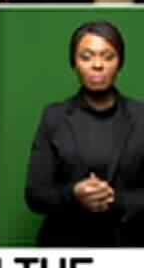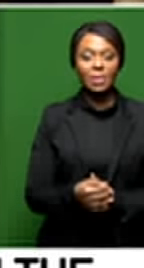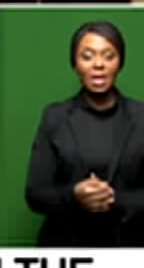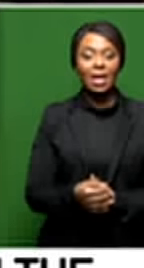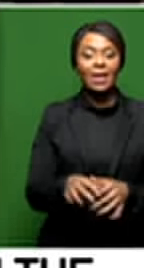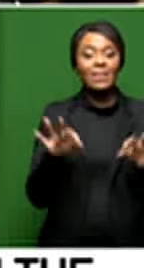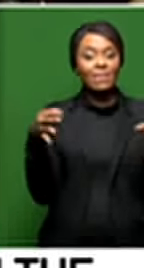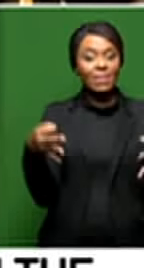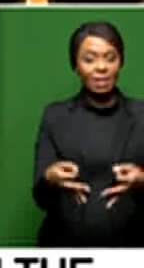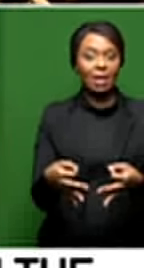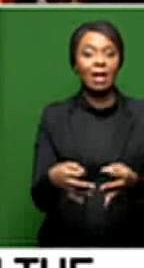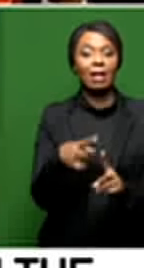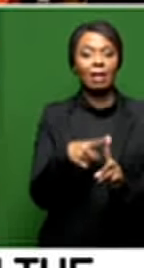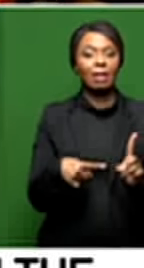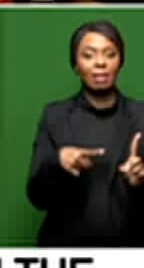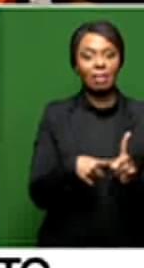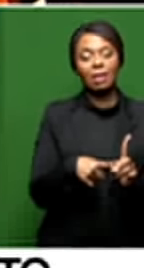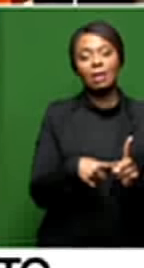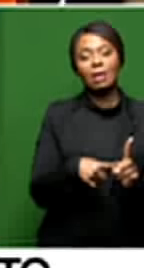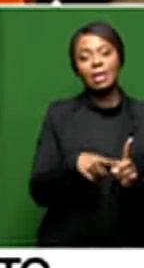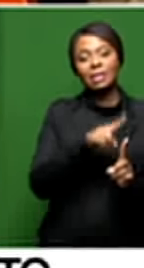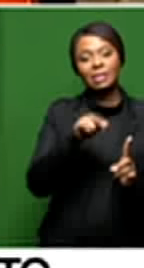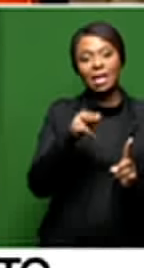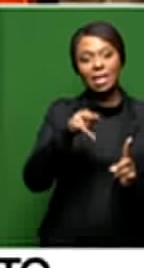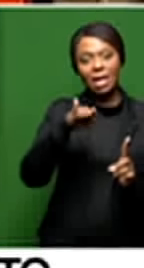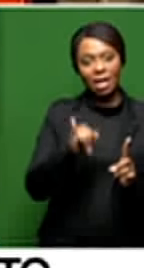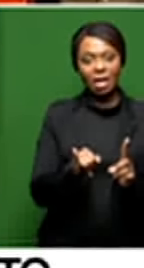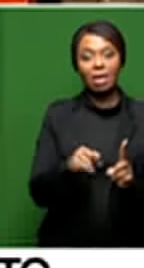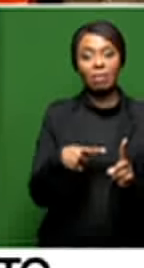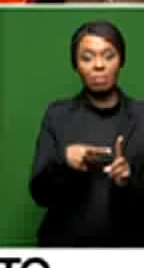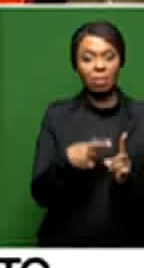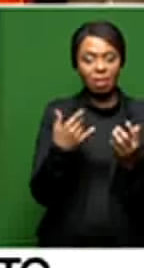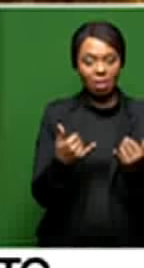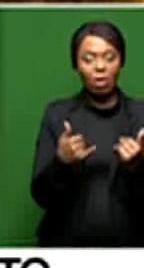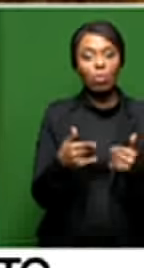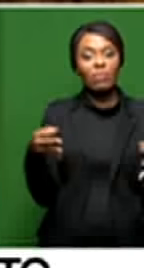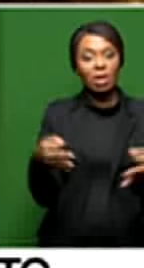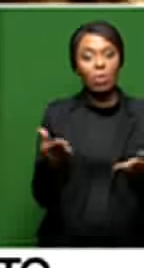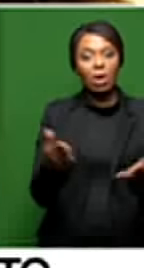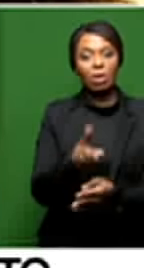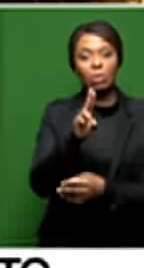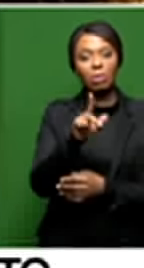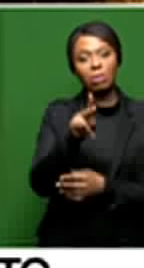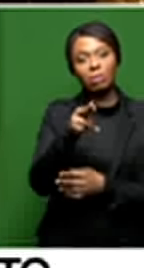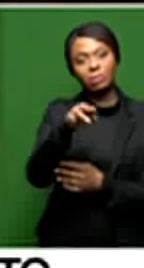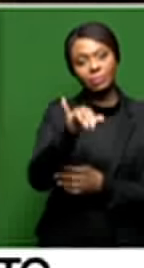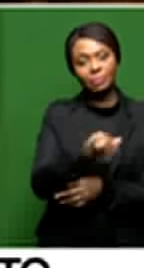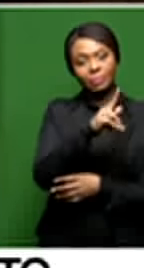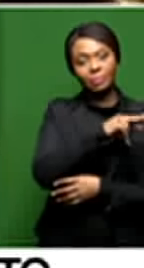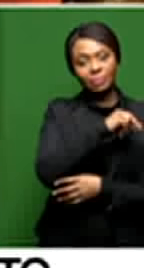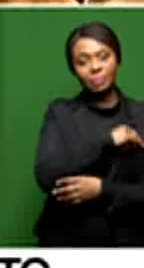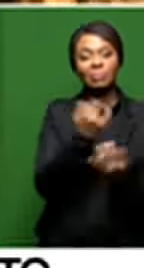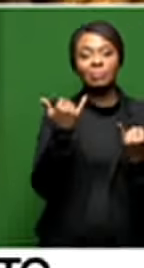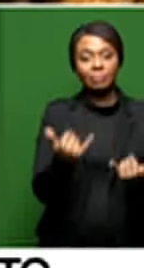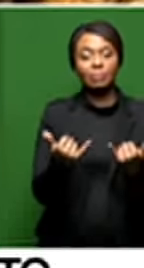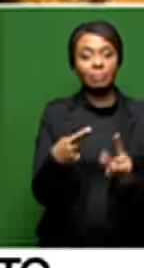The funeral of National Freedom Party leader Zanelega Magwazam Sibi will be held in Ulundi, northern KwaZulu-Natal today. Magwazam Sibi,